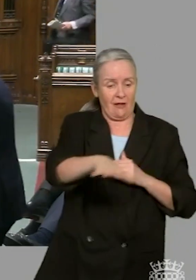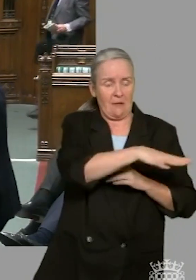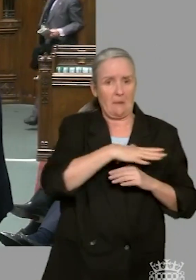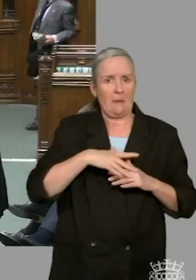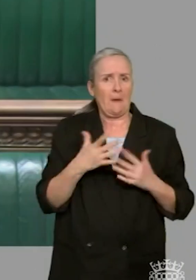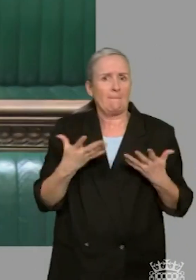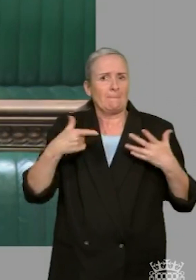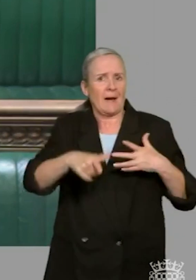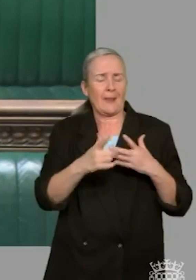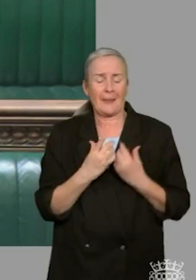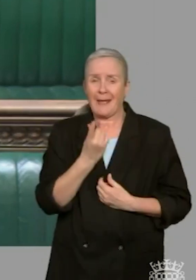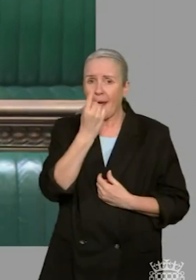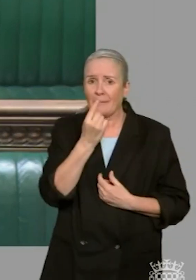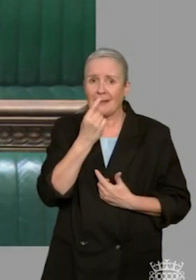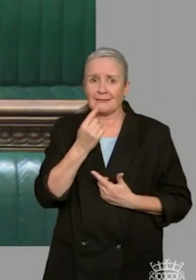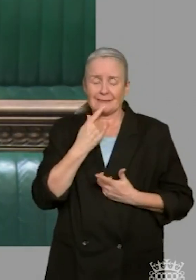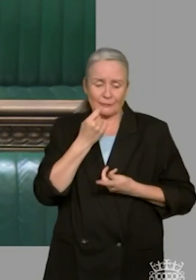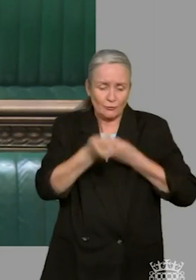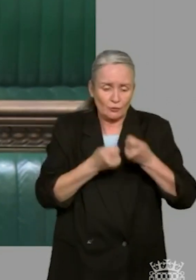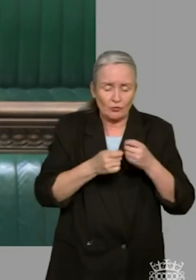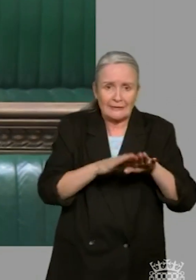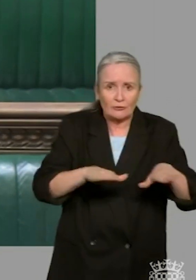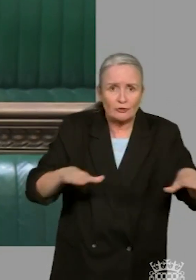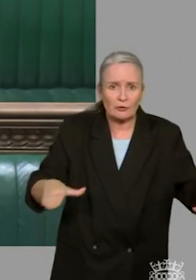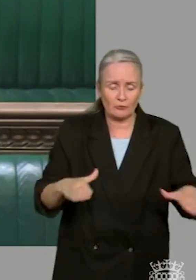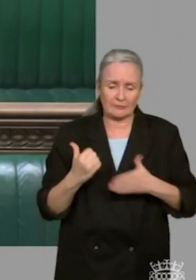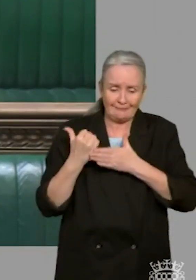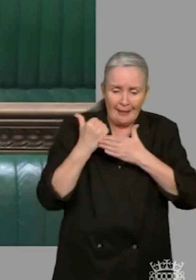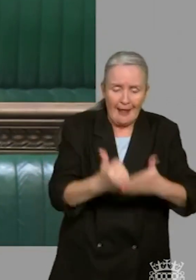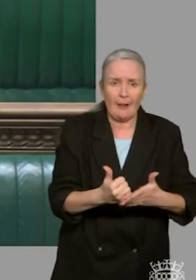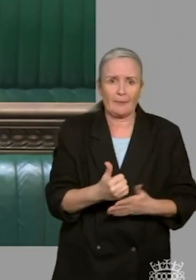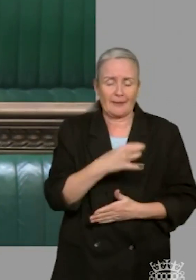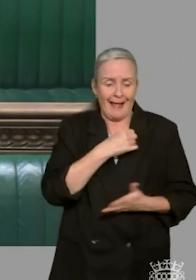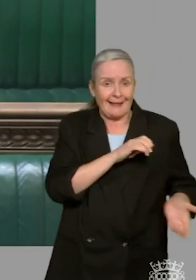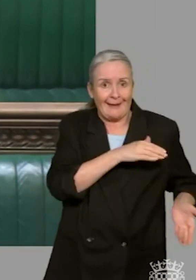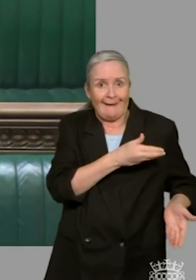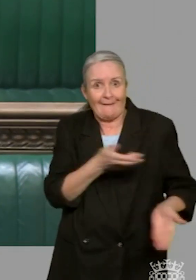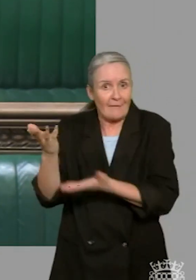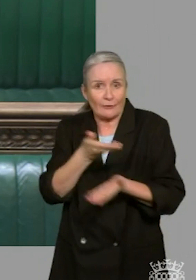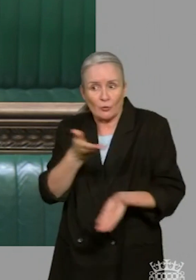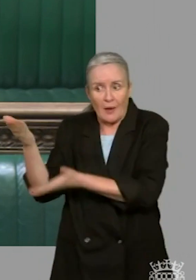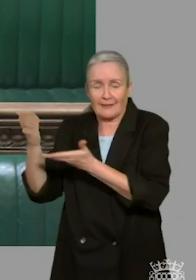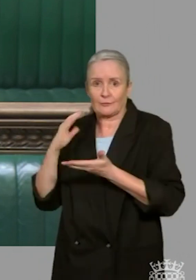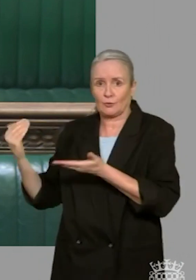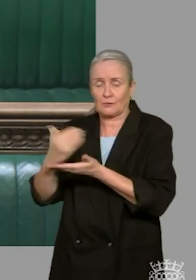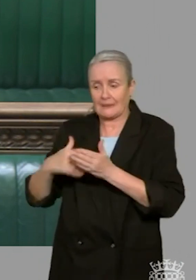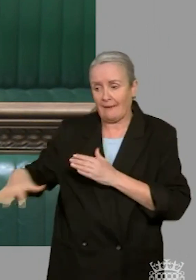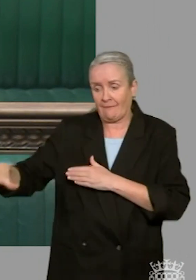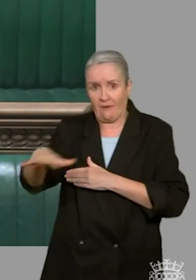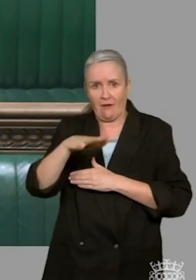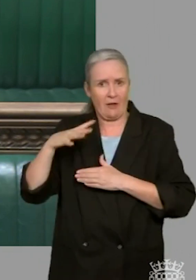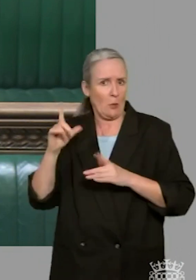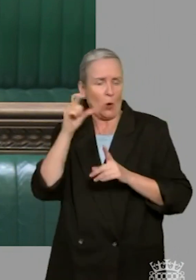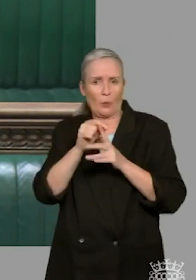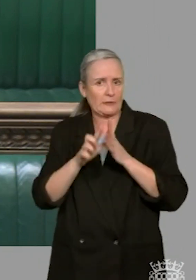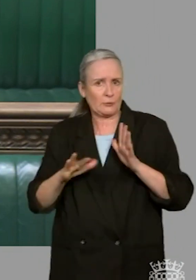We have worked extensively with our partners in the Gulf on the issue of evacuations and Britain